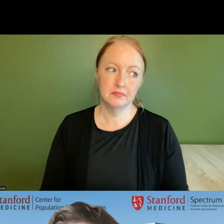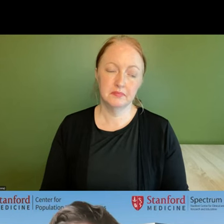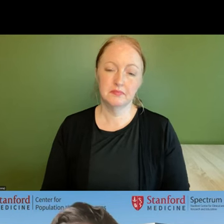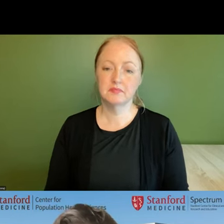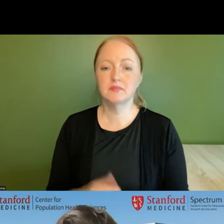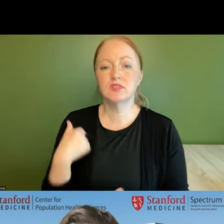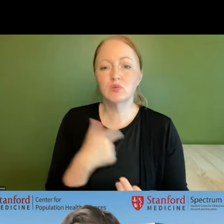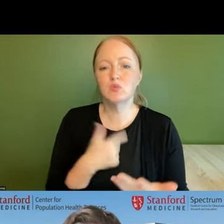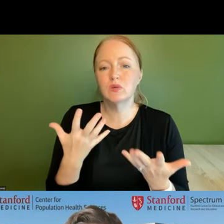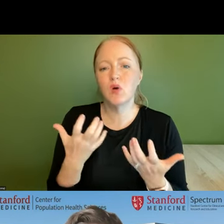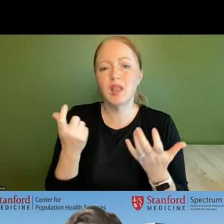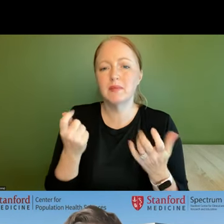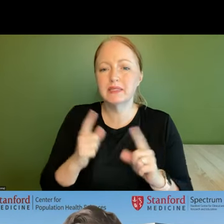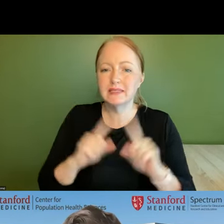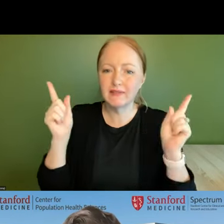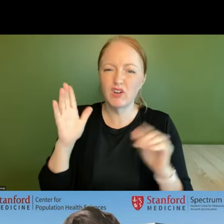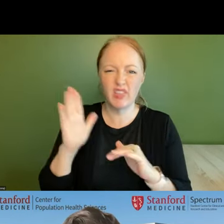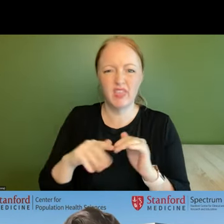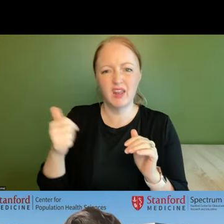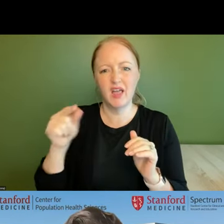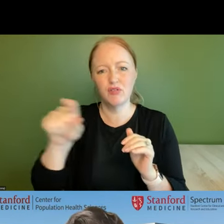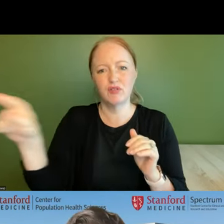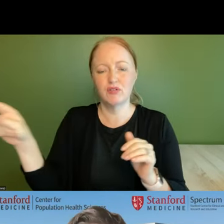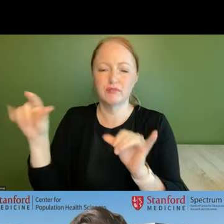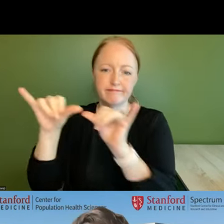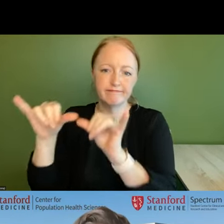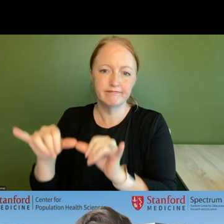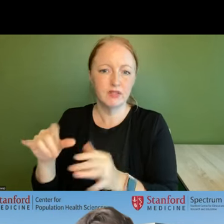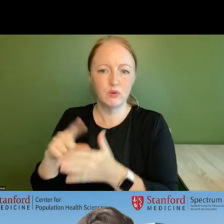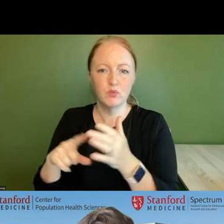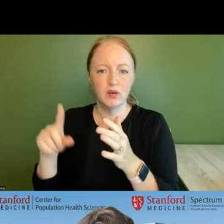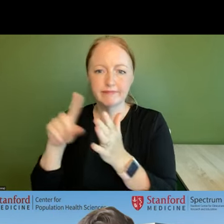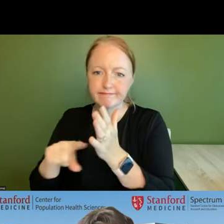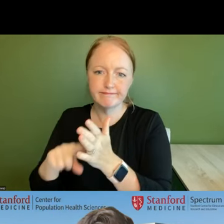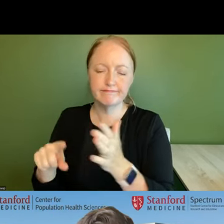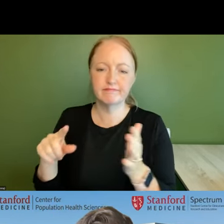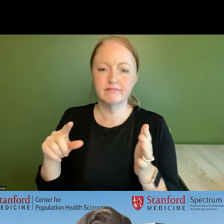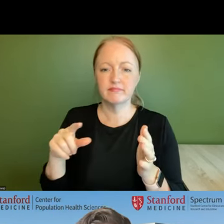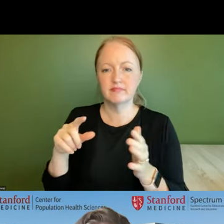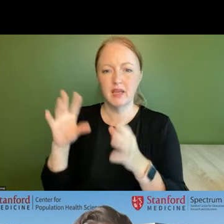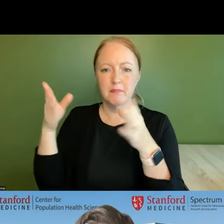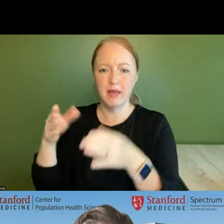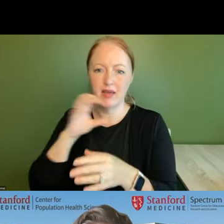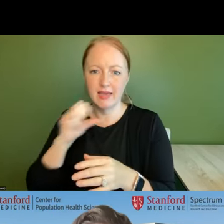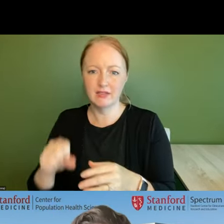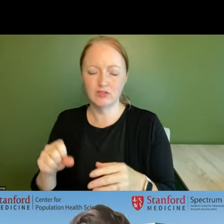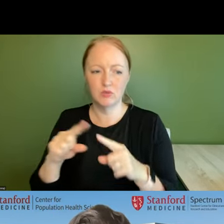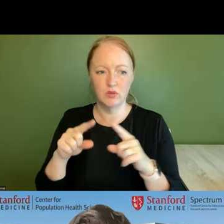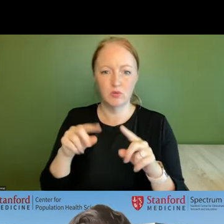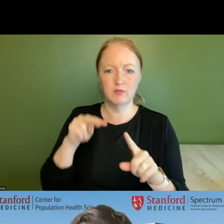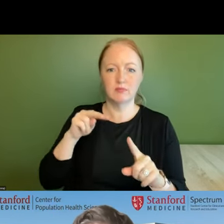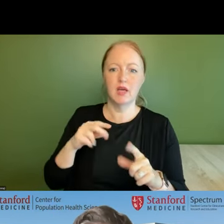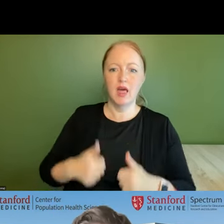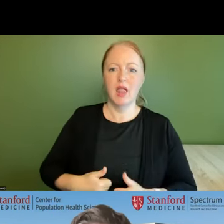something kind of different here than a lot of the other indices that were out there looking at aging and really take a life